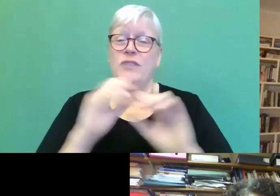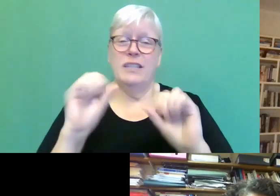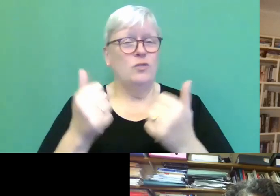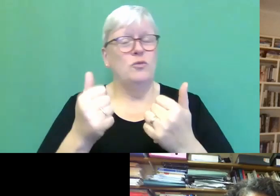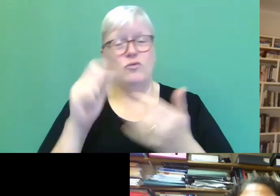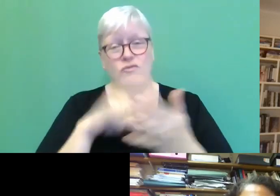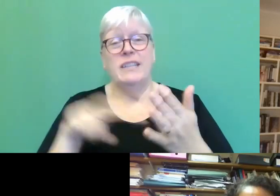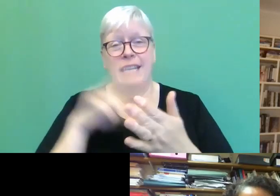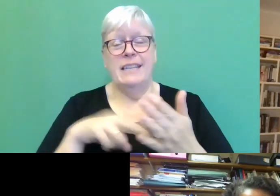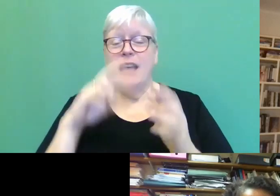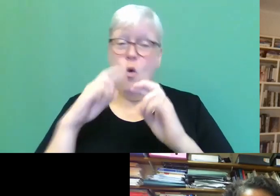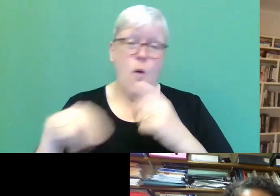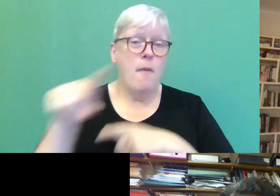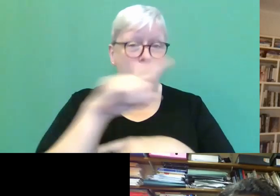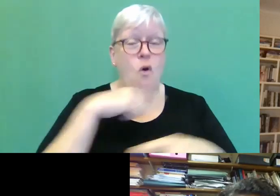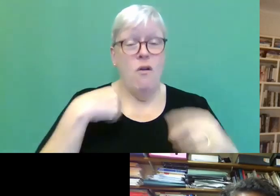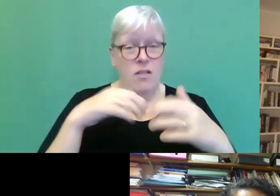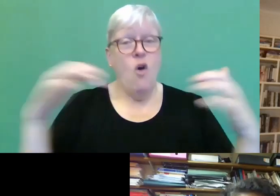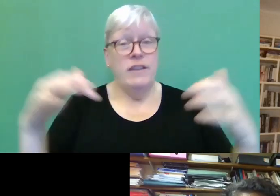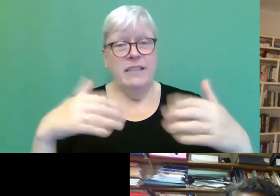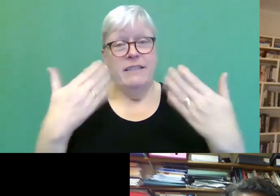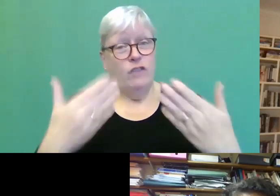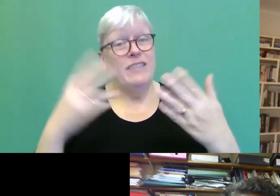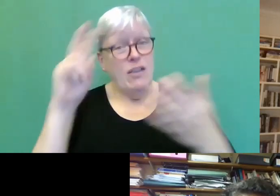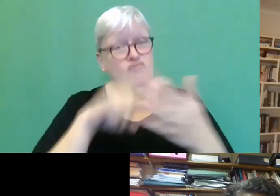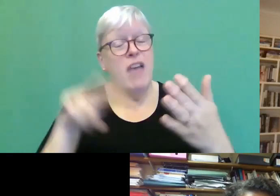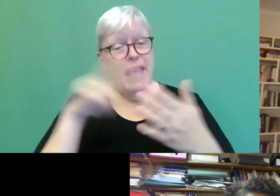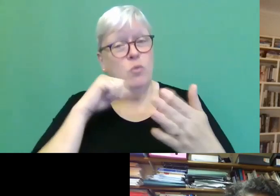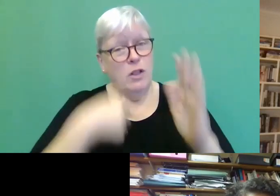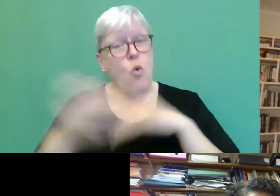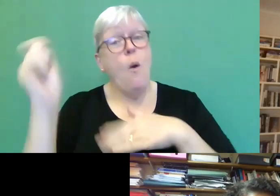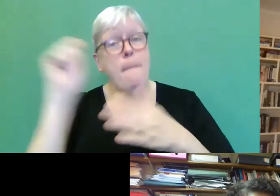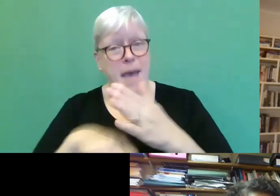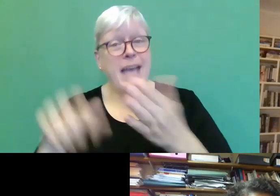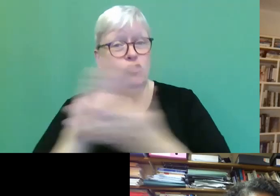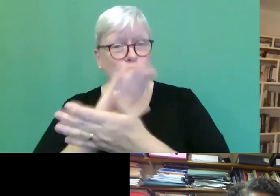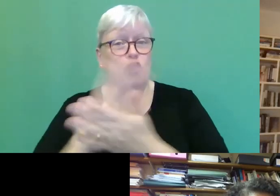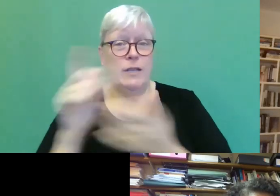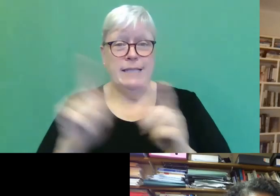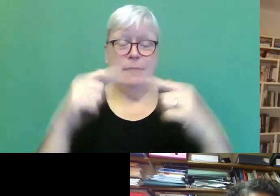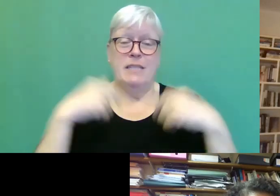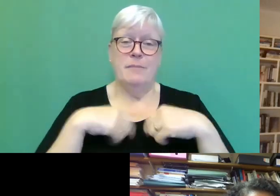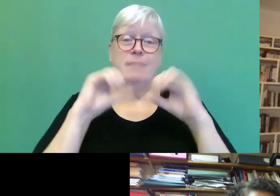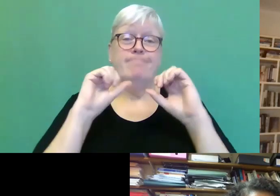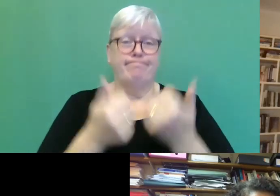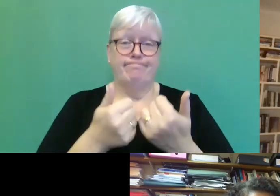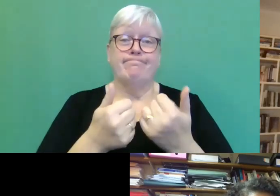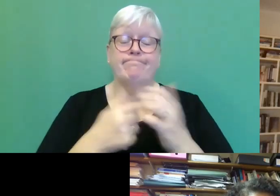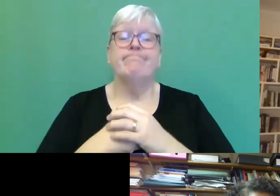So I hope that, you know, audiences who haven't read it will go along and enjoy it and read it and enjoy it as much as me.